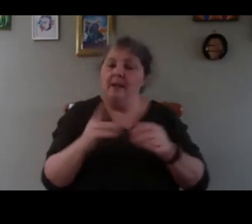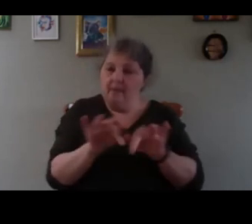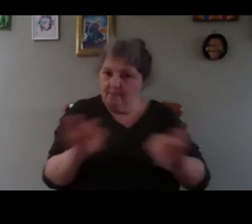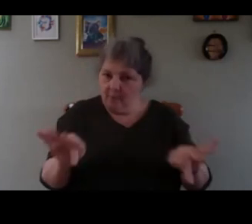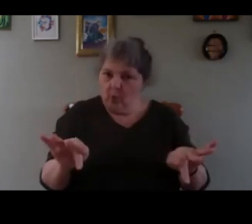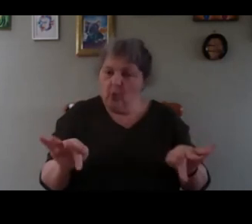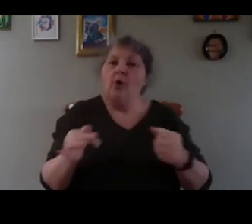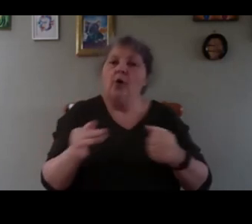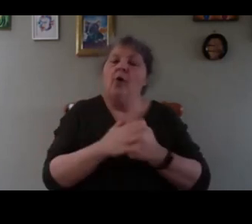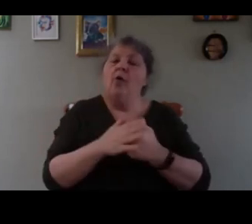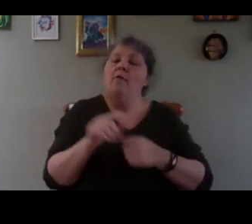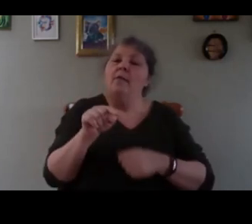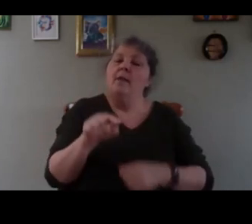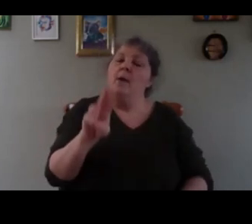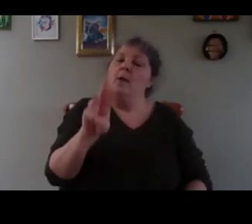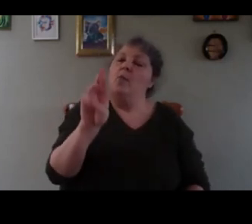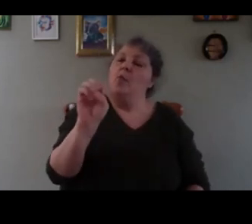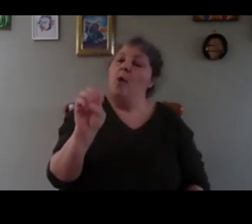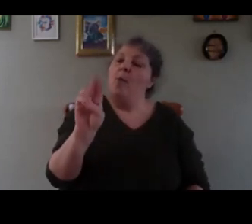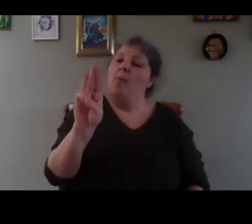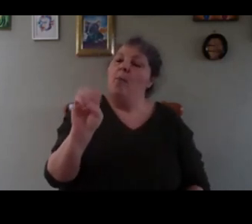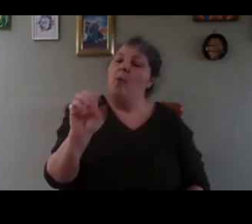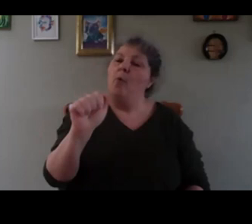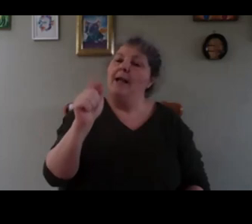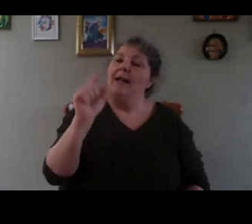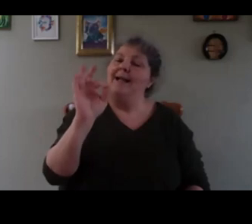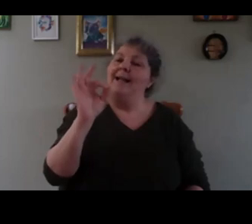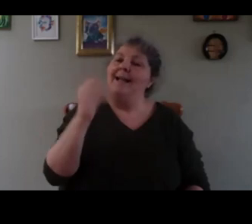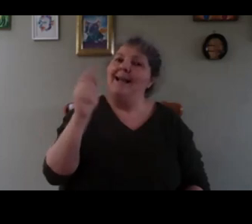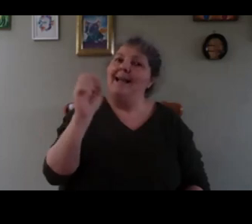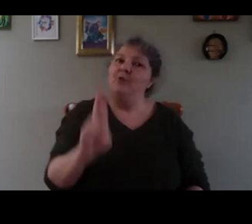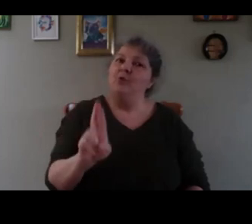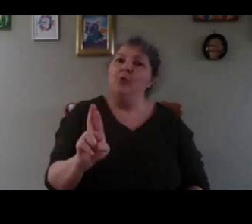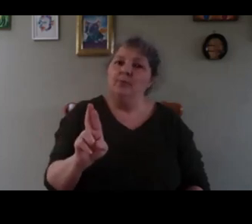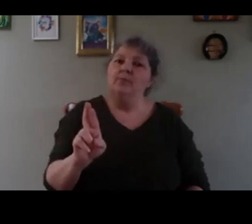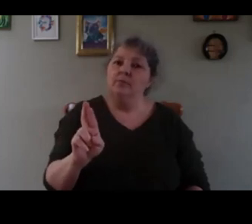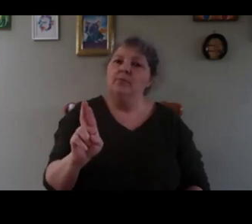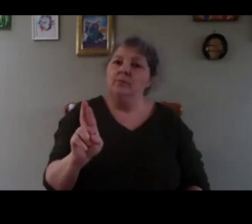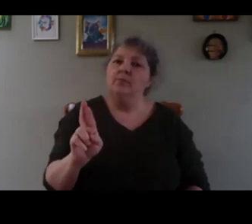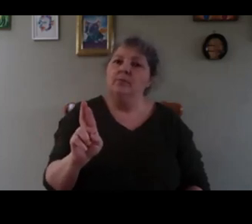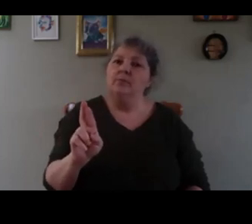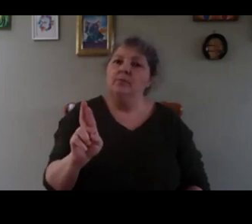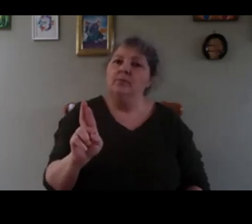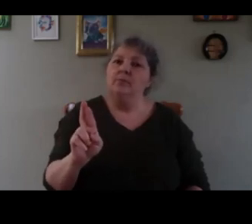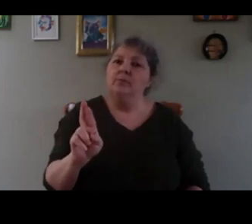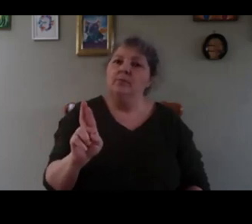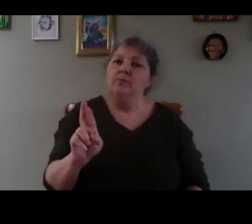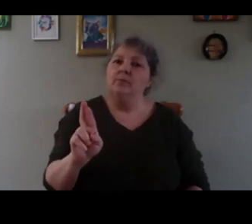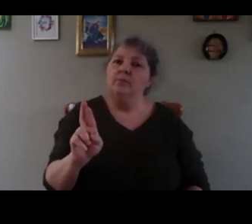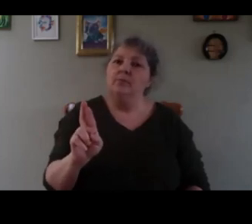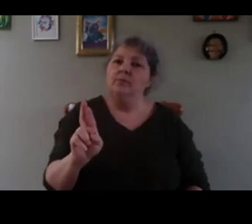propagator the floor is made polythene insulation the cable and then the